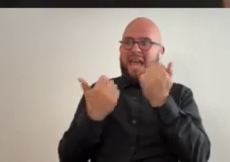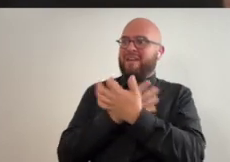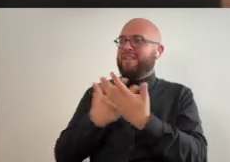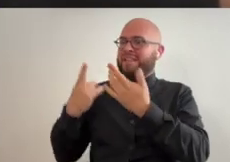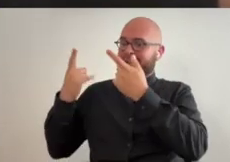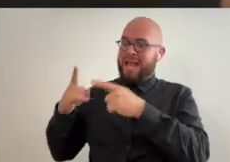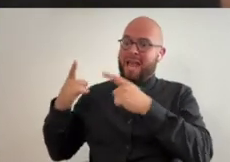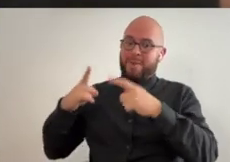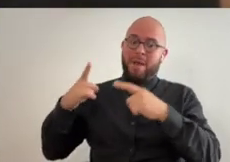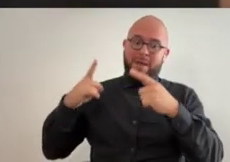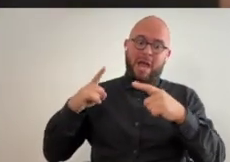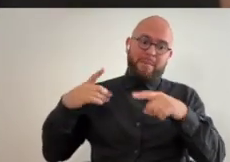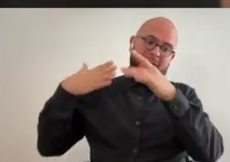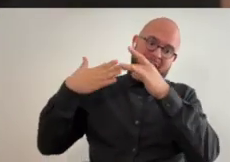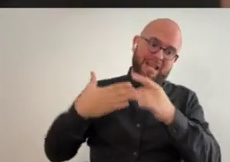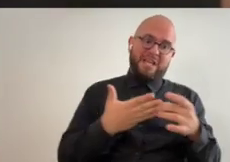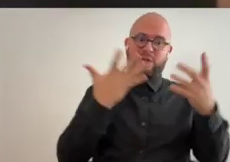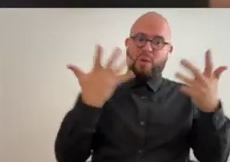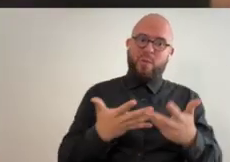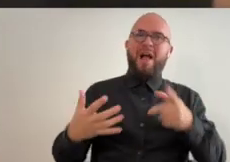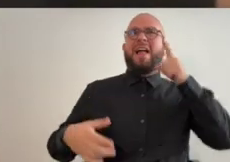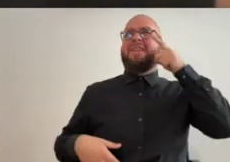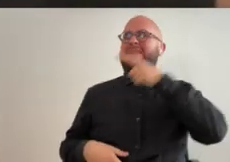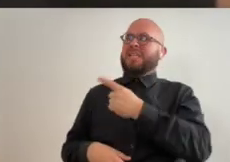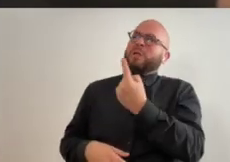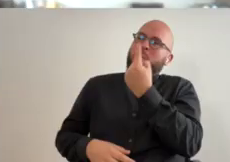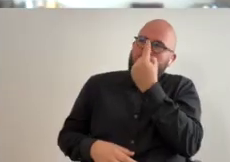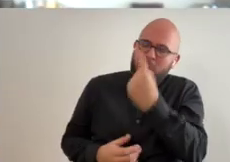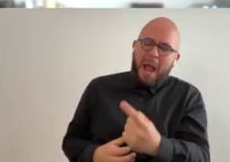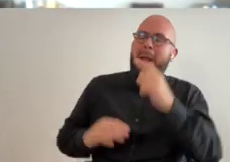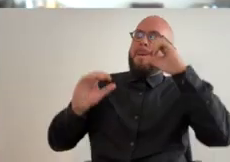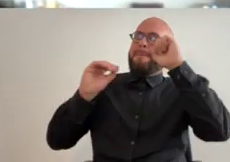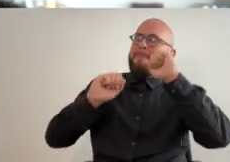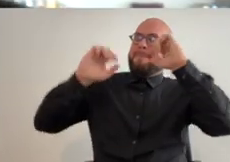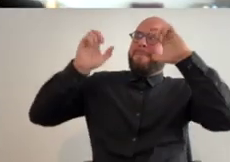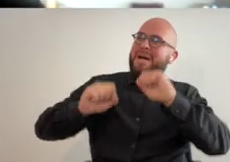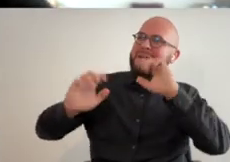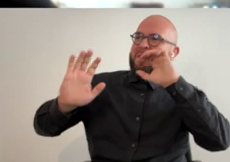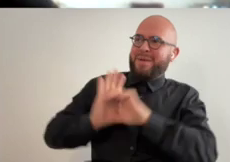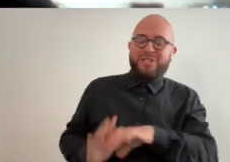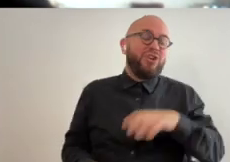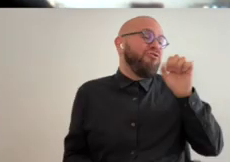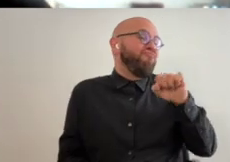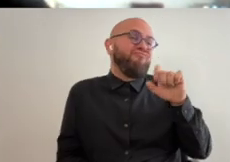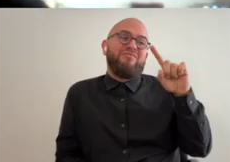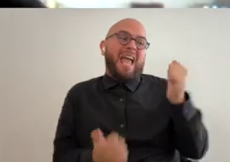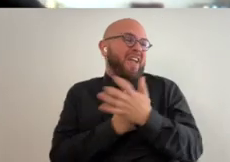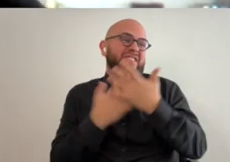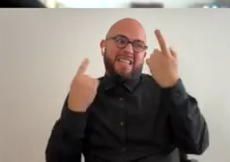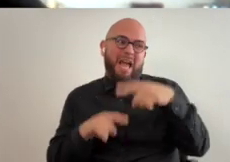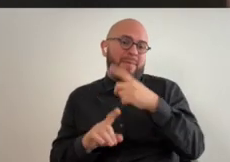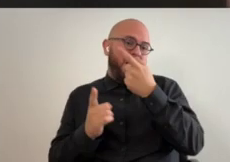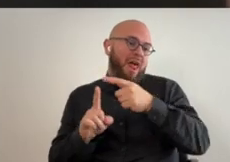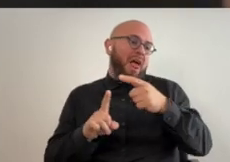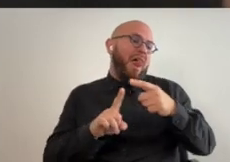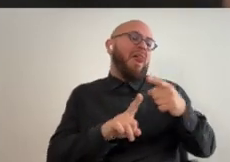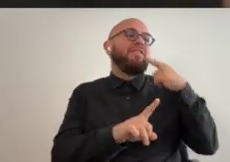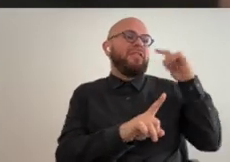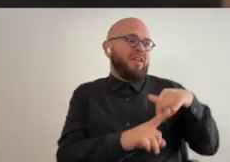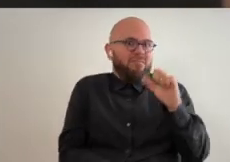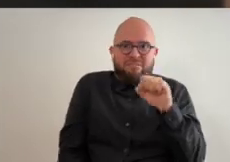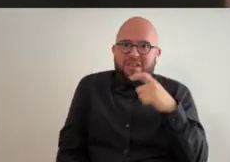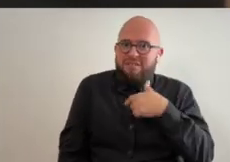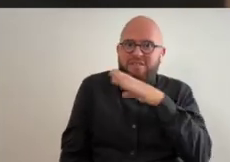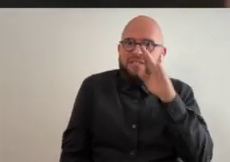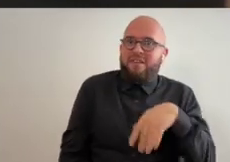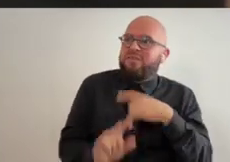what's so i could take that amazing photograph just so you can take that picture yeah it's all for that purpose i would have never got to the